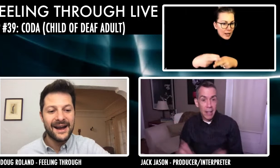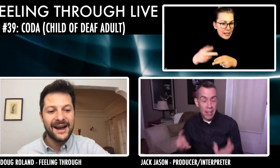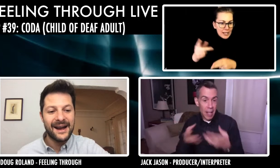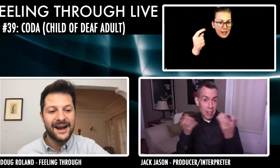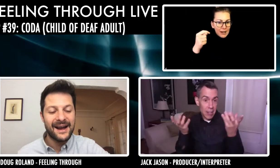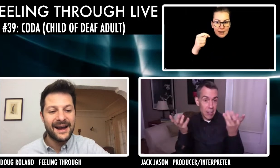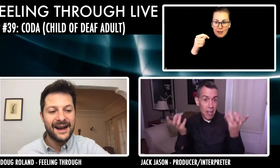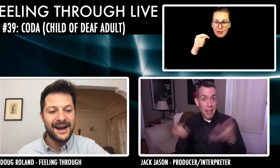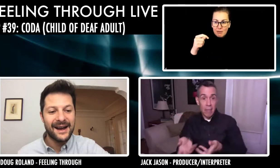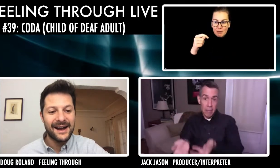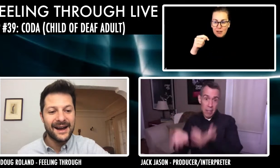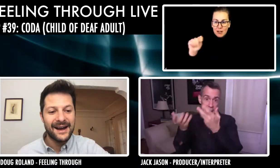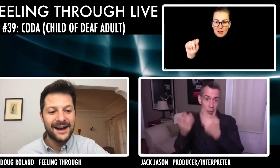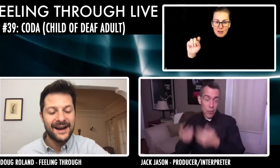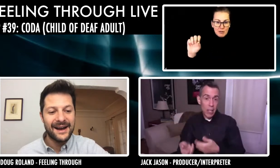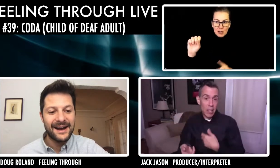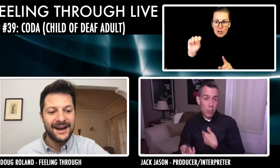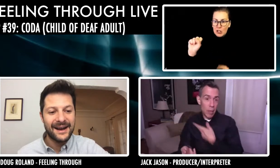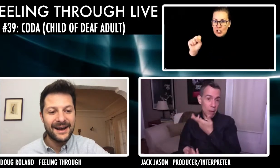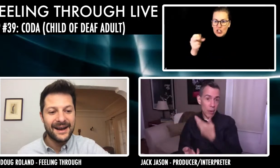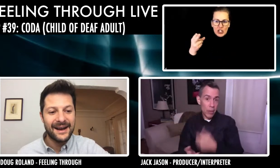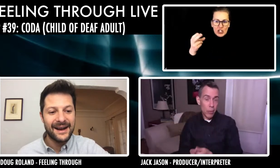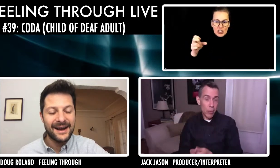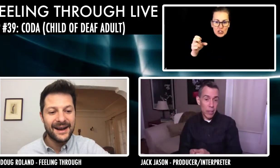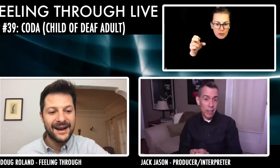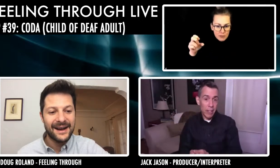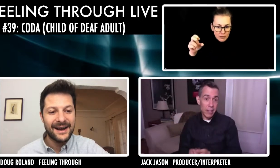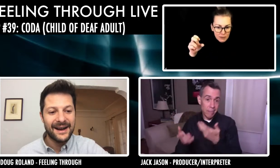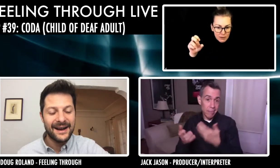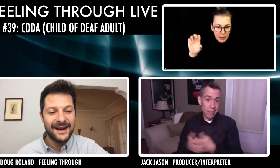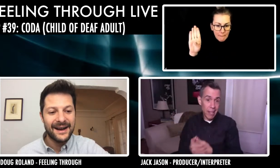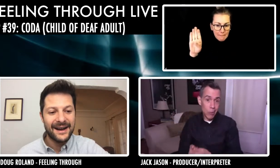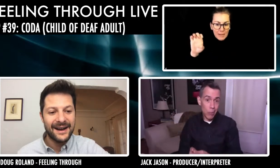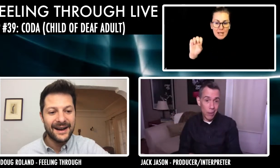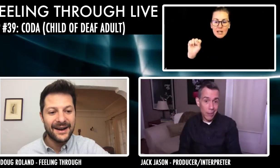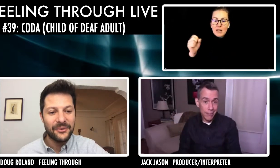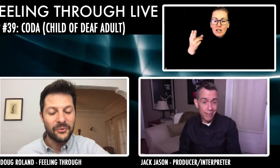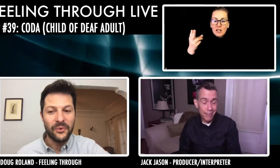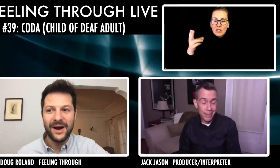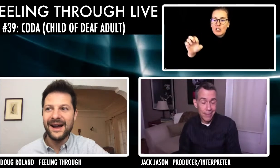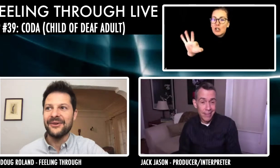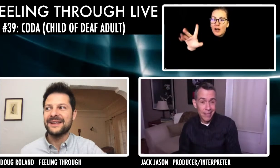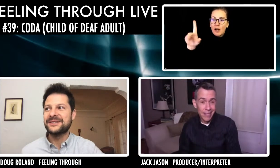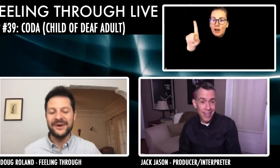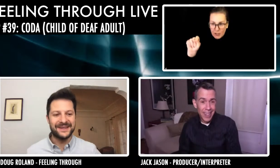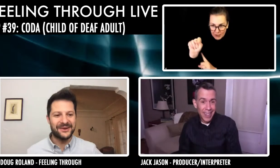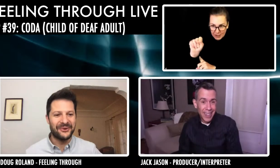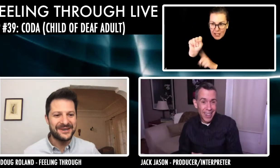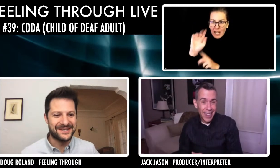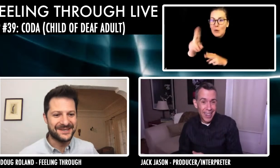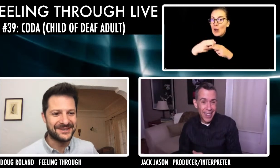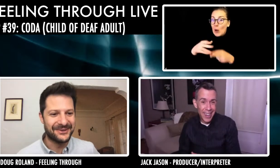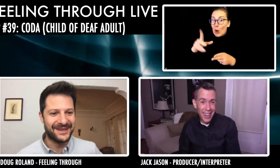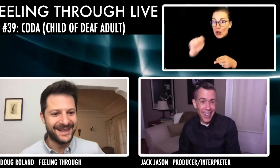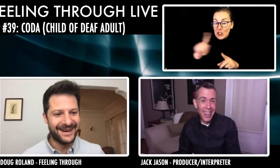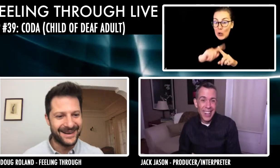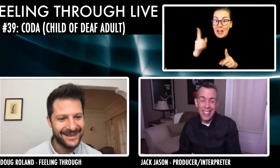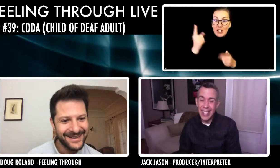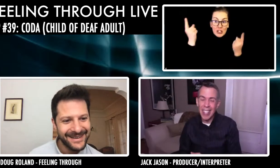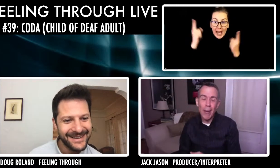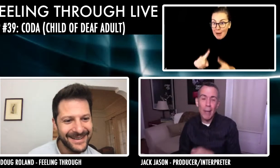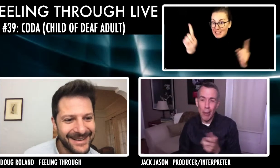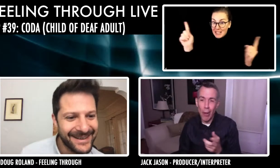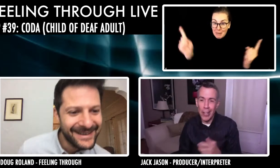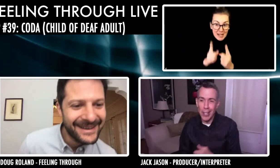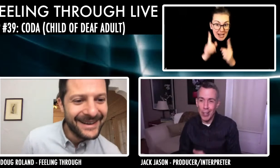And that's, and then they have two kids, me and my brother, who are hearing. And that's who we are. Wow. That's quite the origin story there.